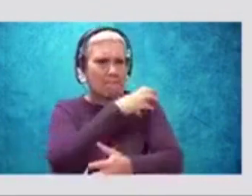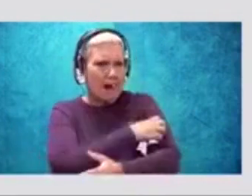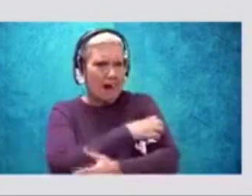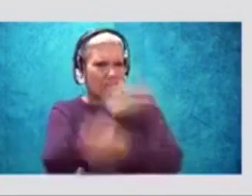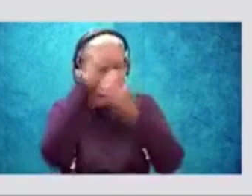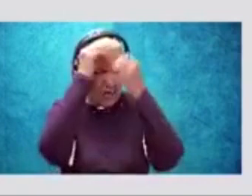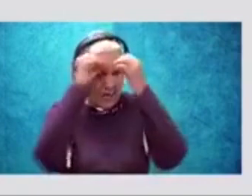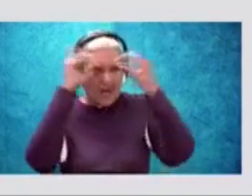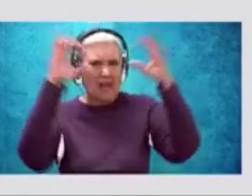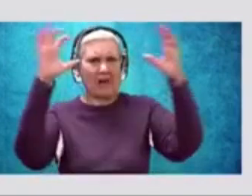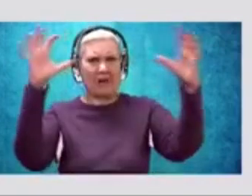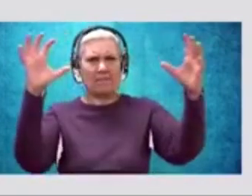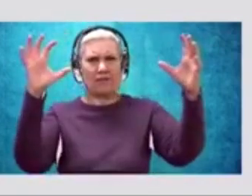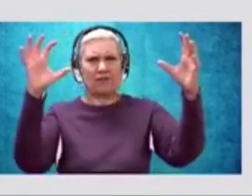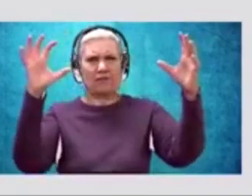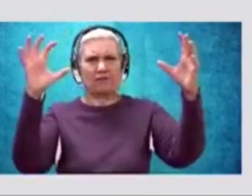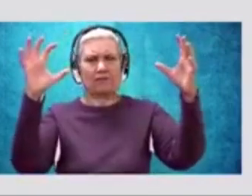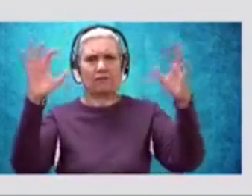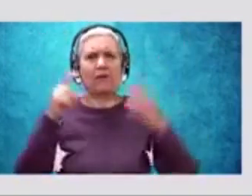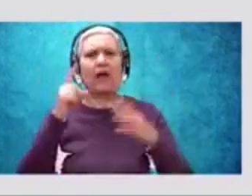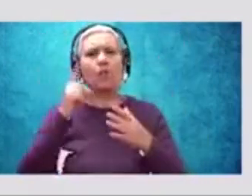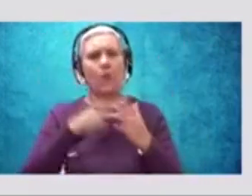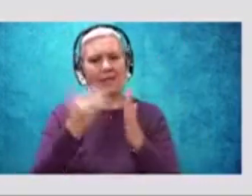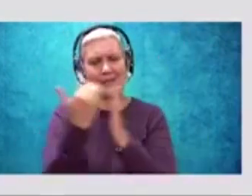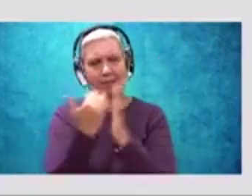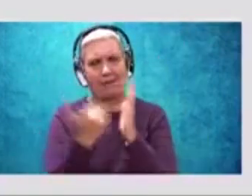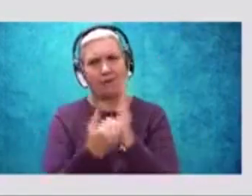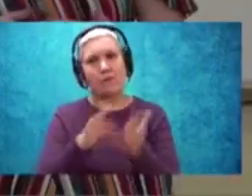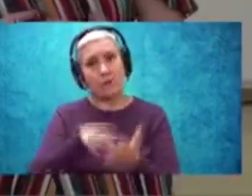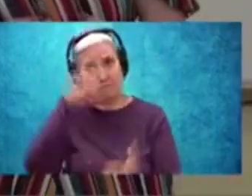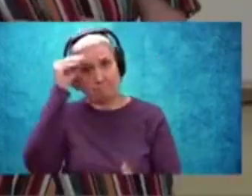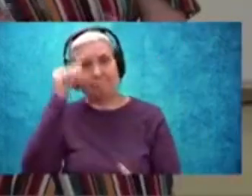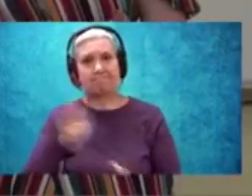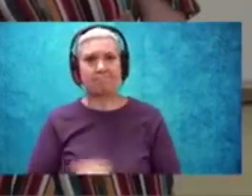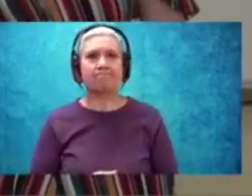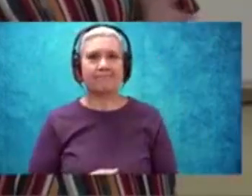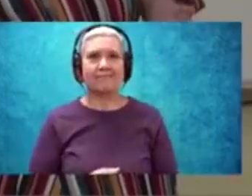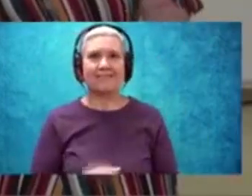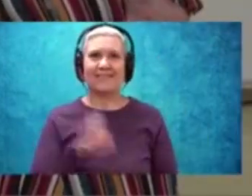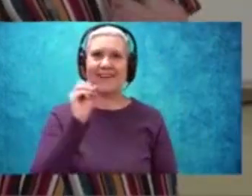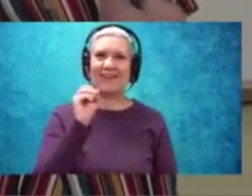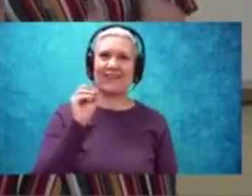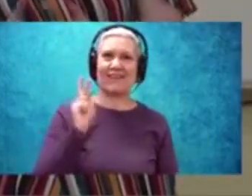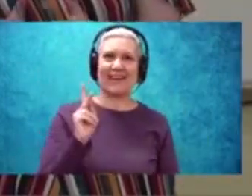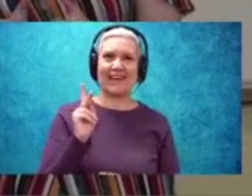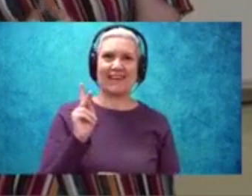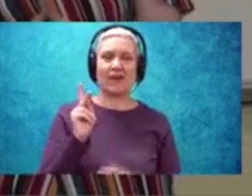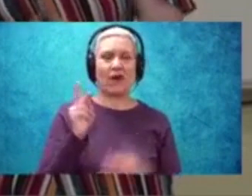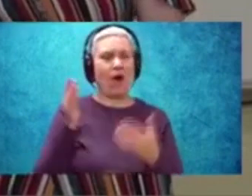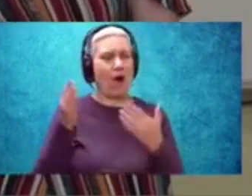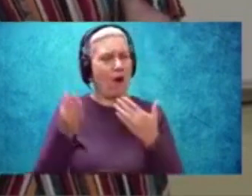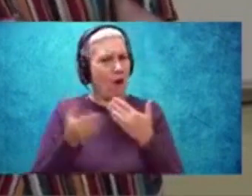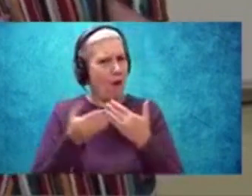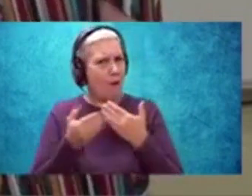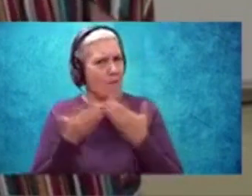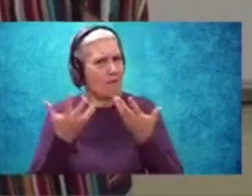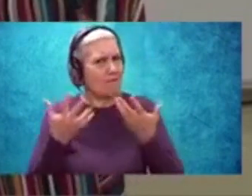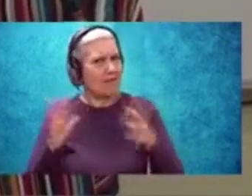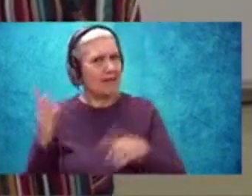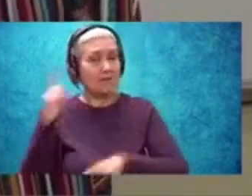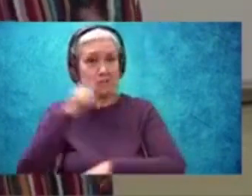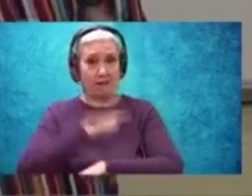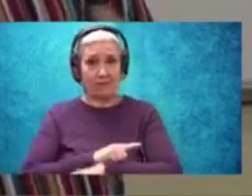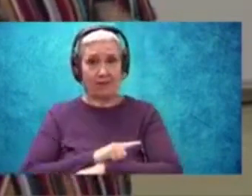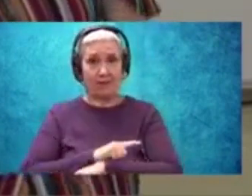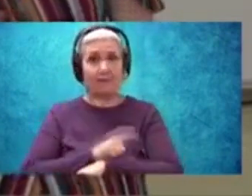And then come up with what is that lesson learned? Okay? All right, guys. We're just about done for the day. That's